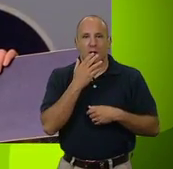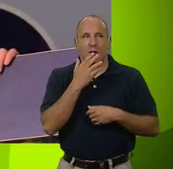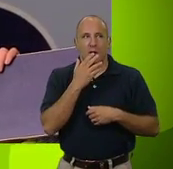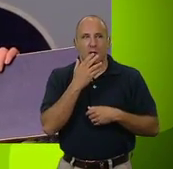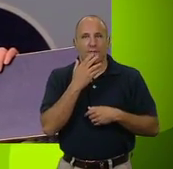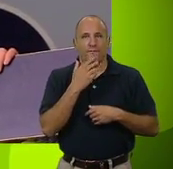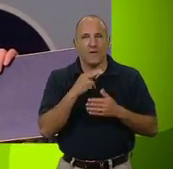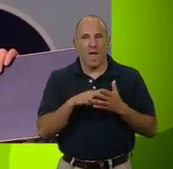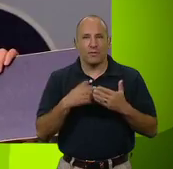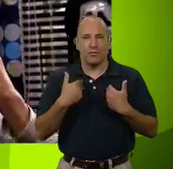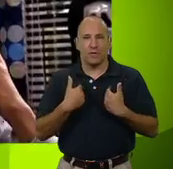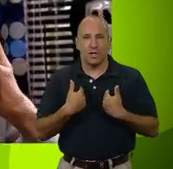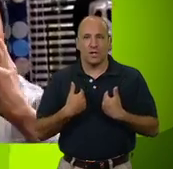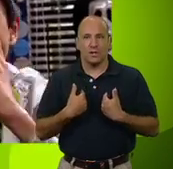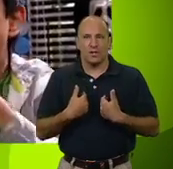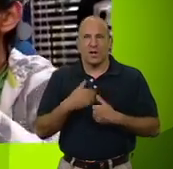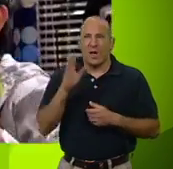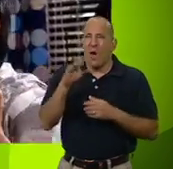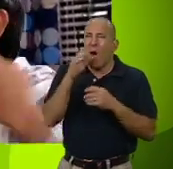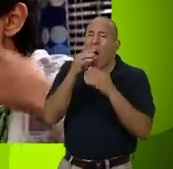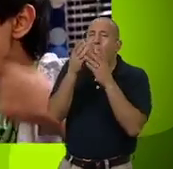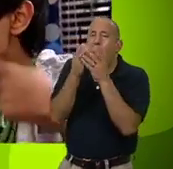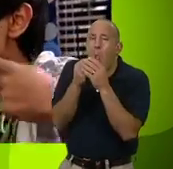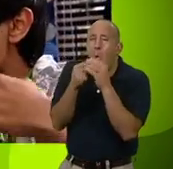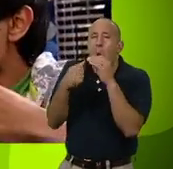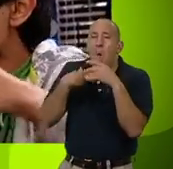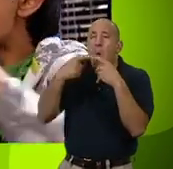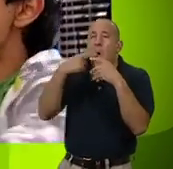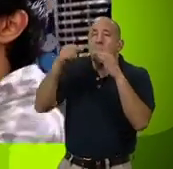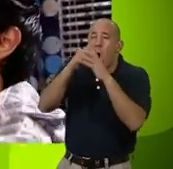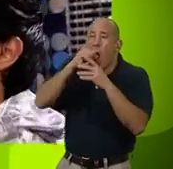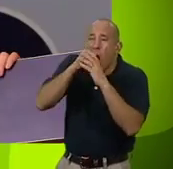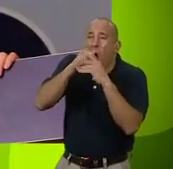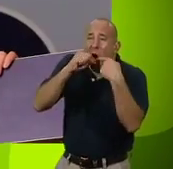Very rich indeed. Max! Help! It's like a pose!